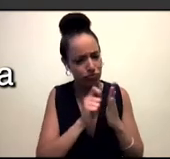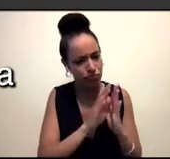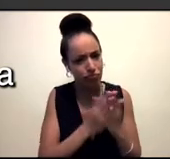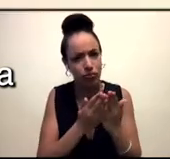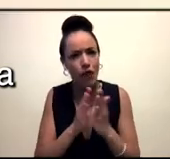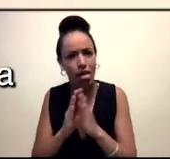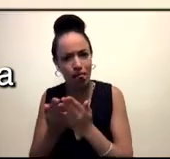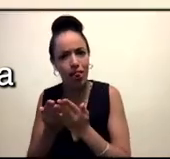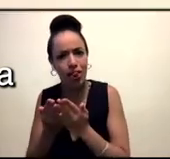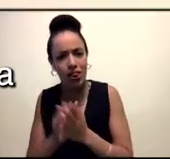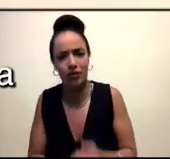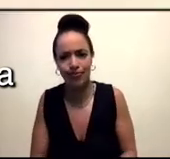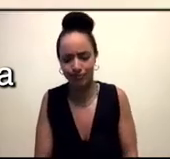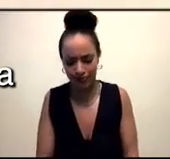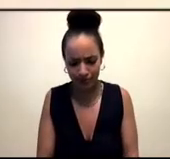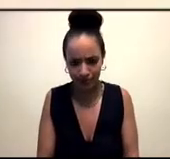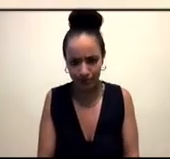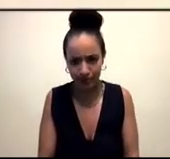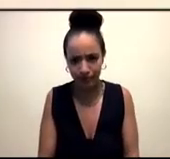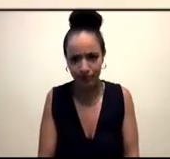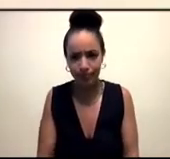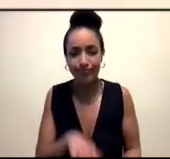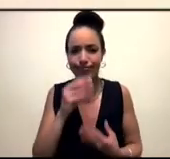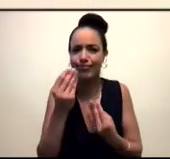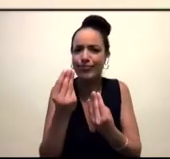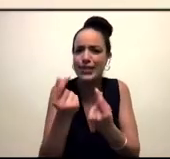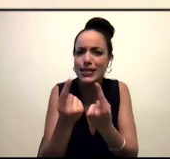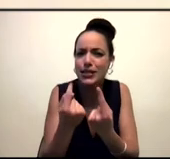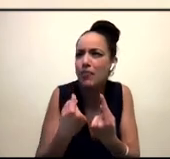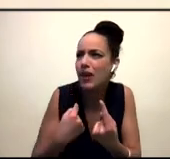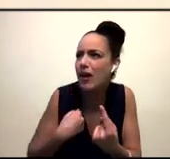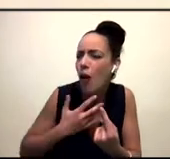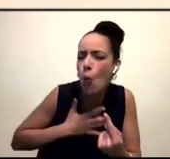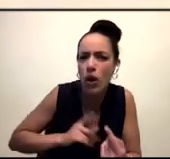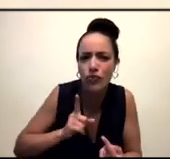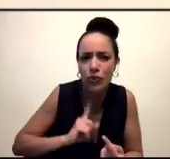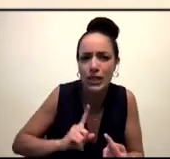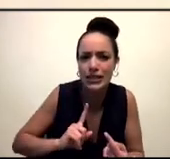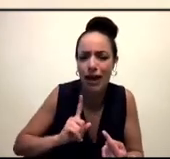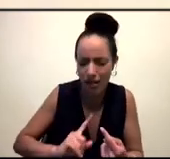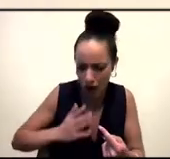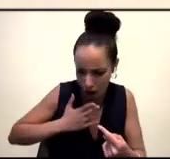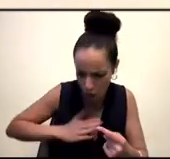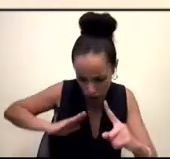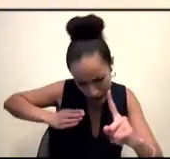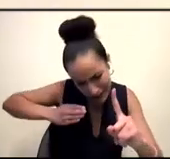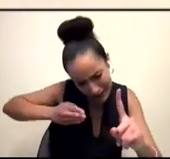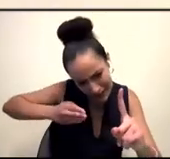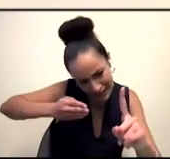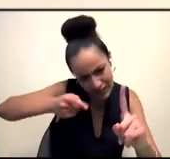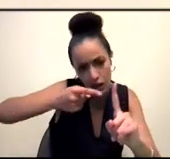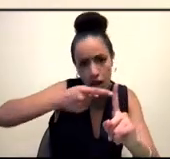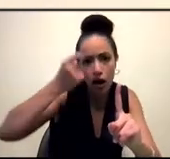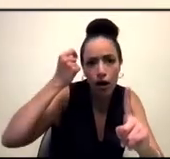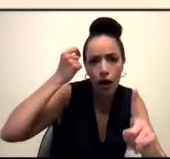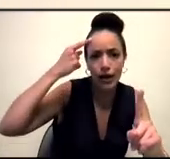to, I want, there's a thing that I want for myself, that I want to understand, or I want to have, and I want to sort of manifest in my life,